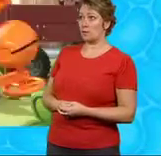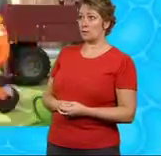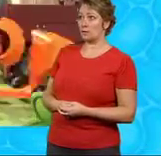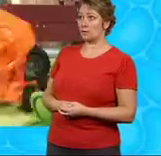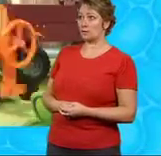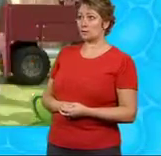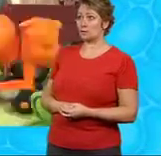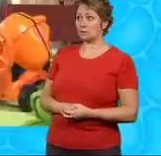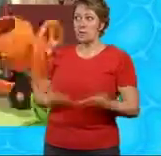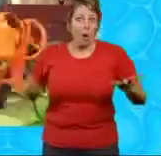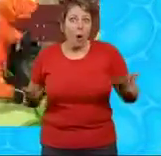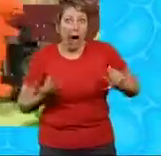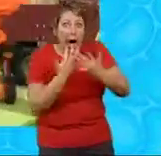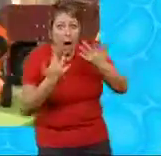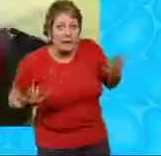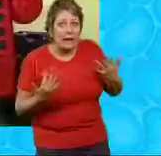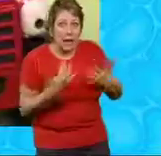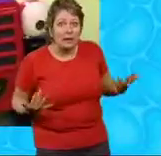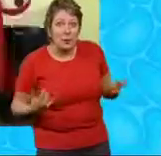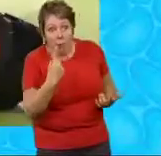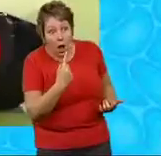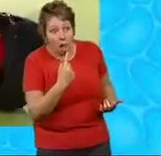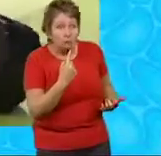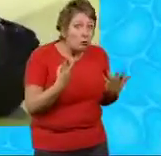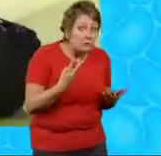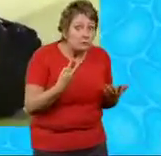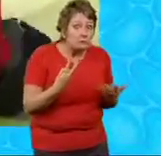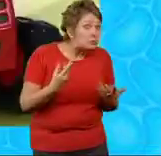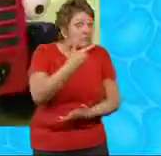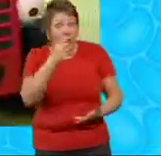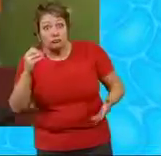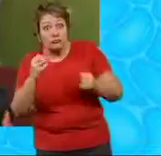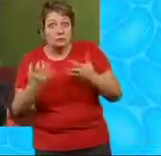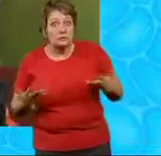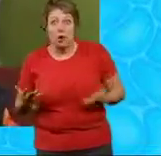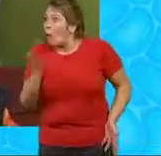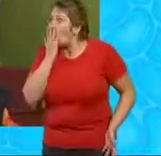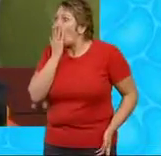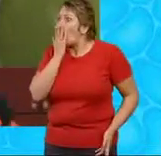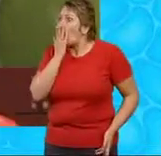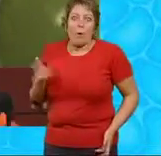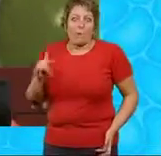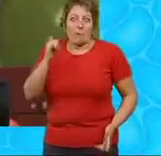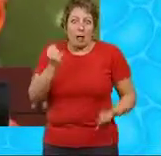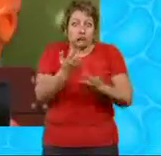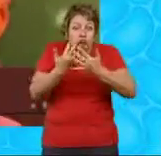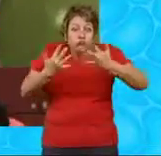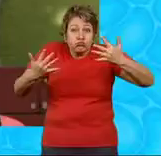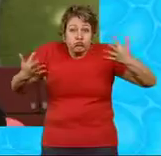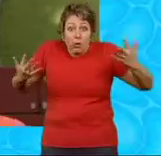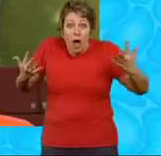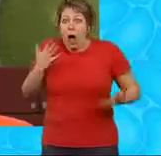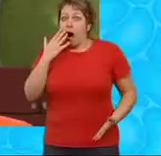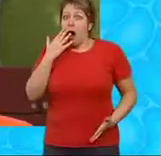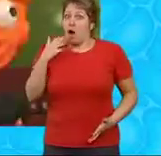So, how many bats are there Dizzy? One, three, seven hundred? Oh, there could be hundreds Oh,